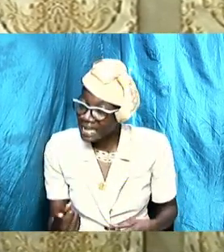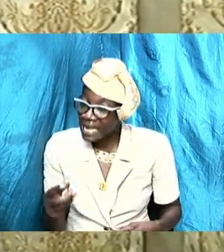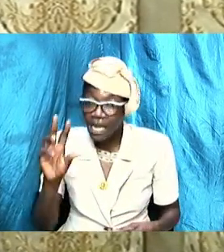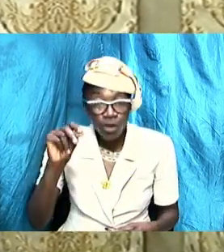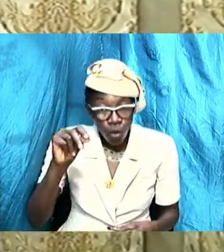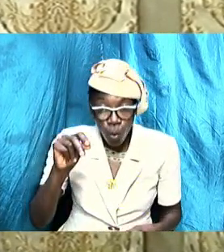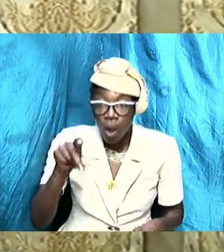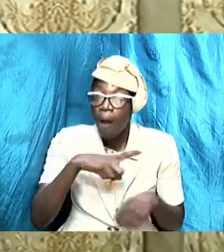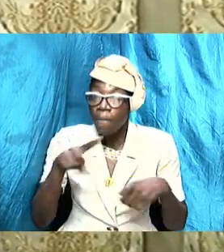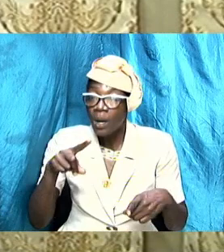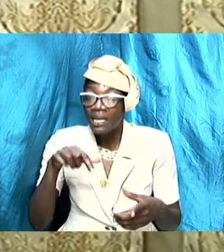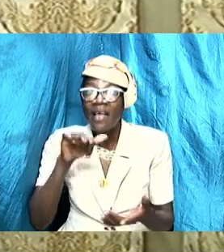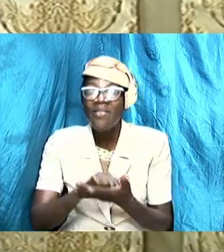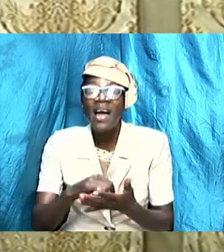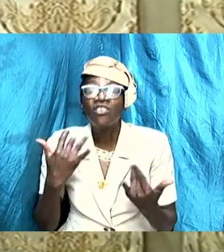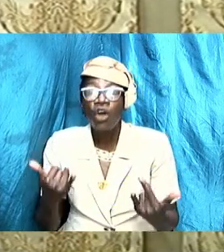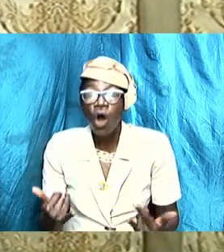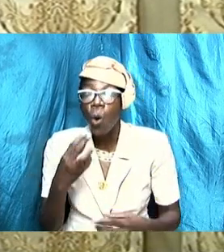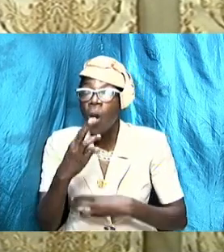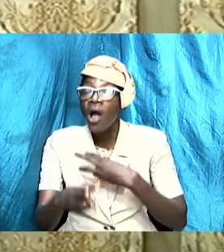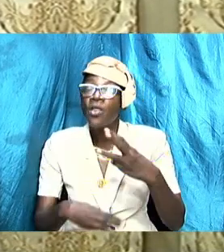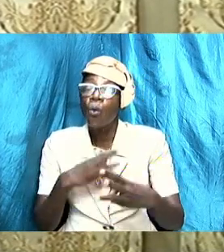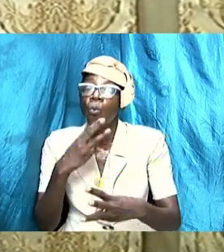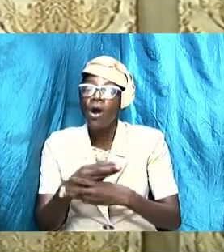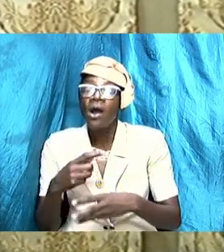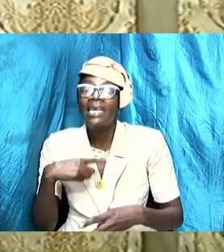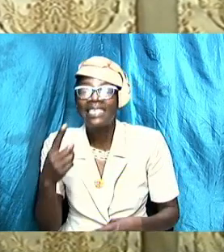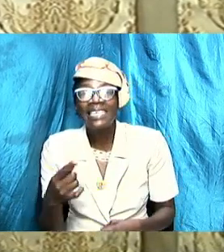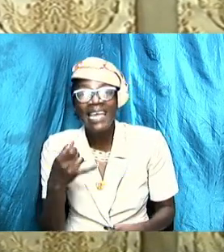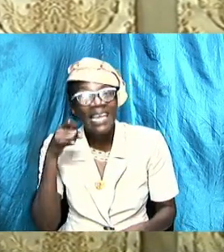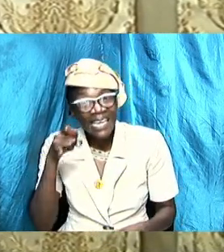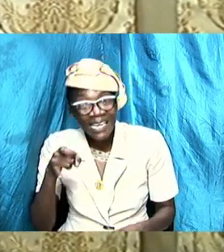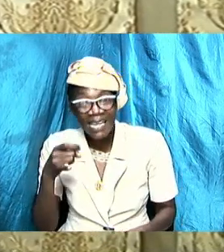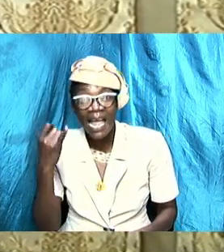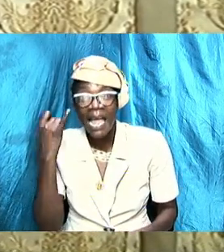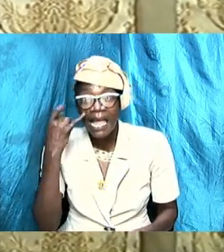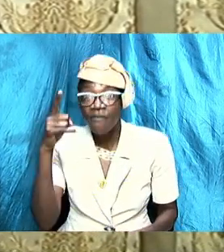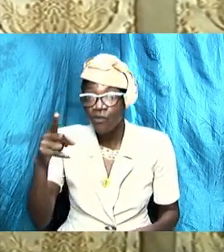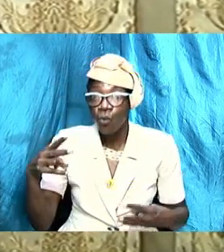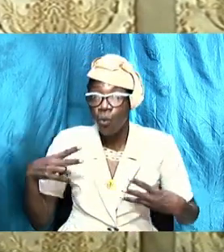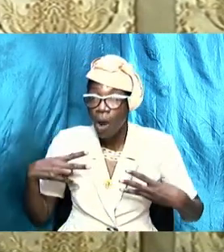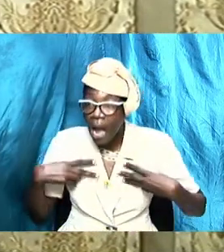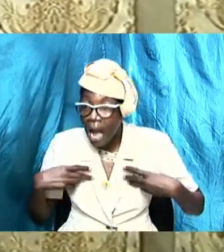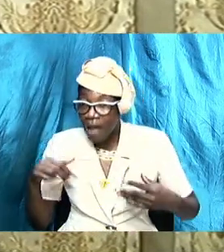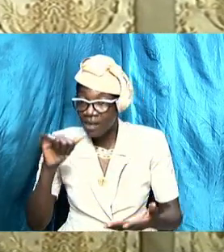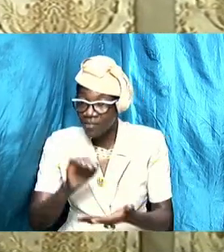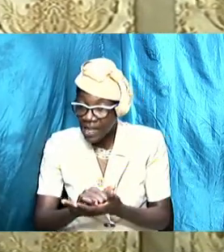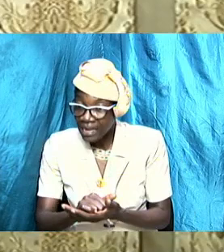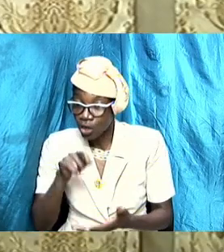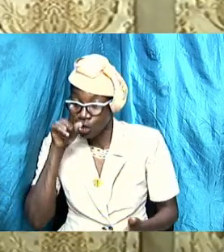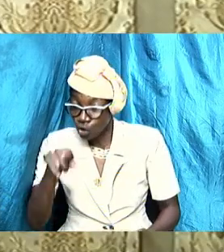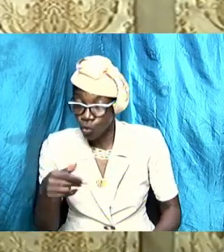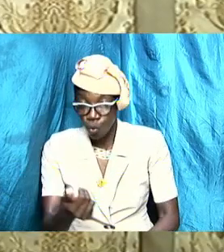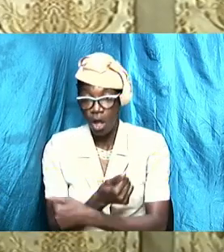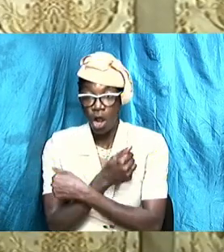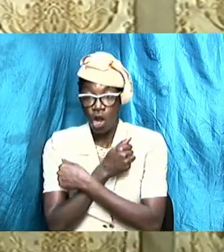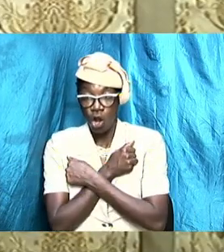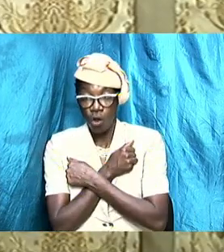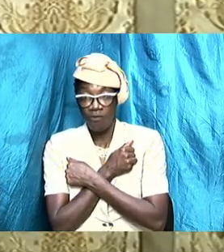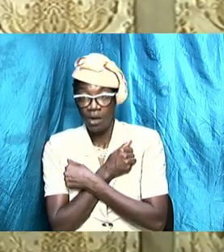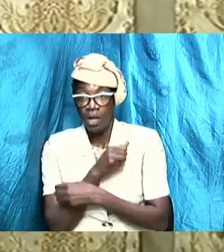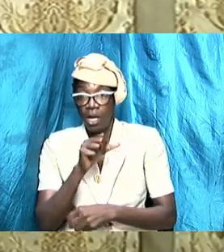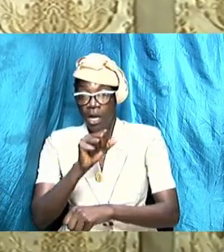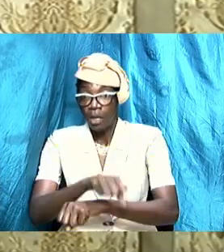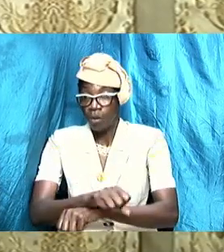world described relationship and if you have that mentality it means you have embraced the mentality of the world and the